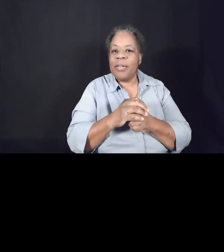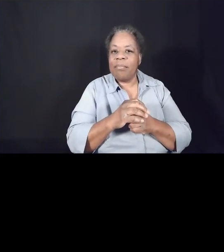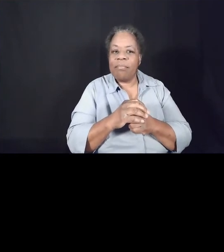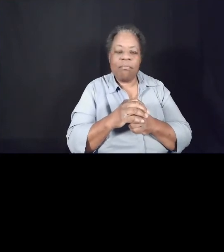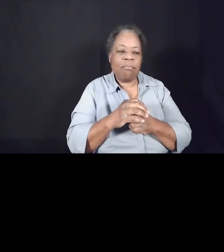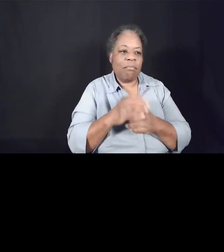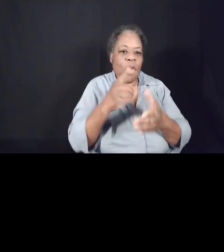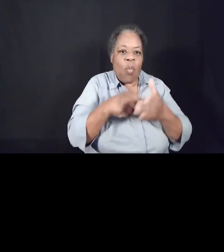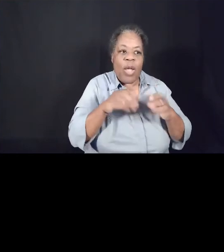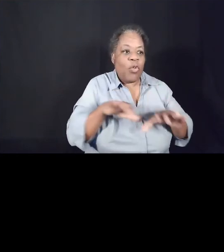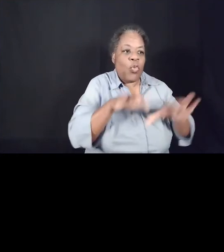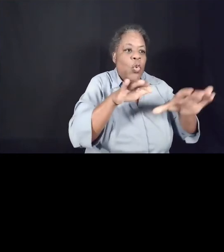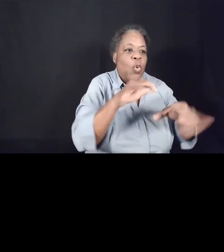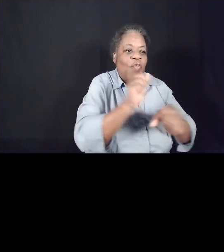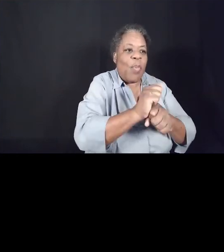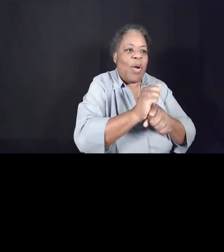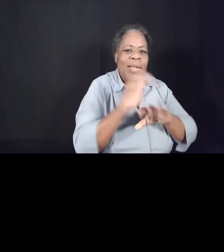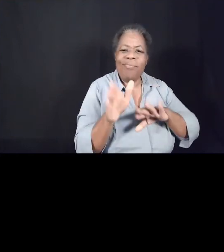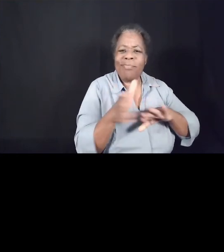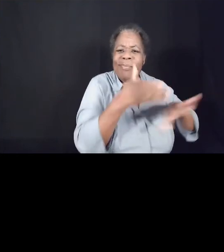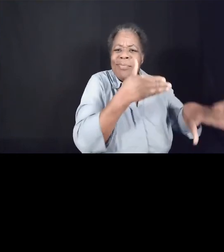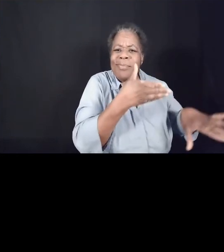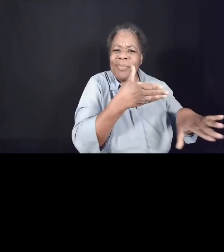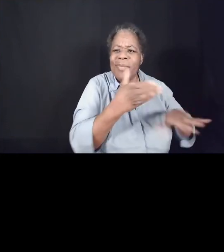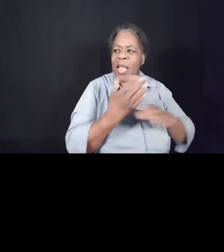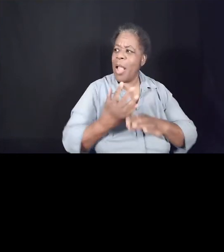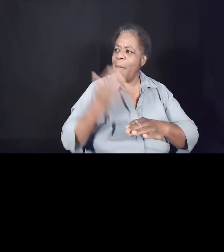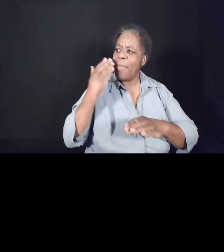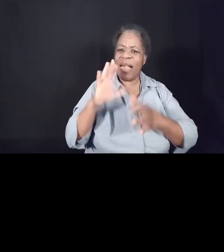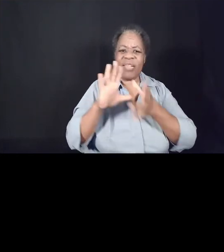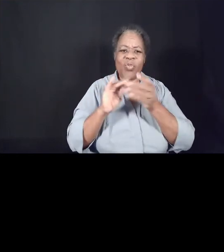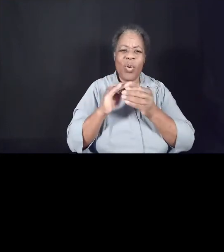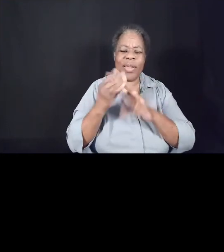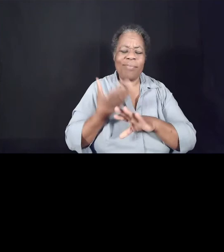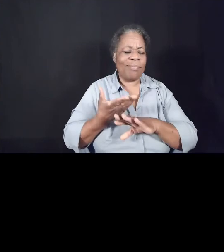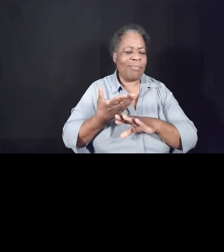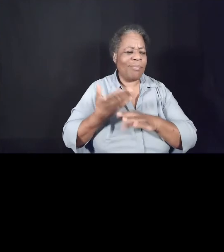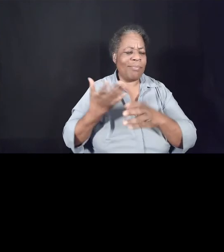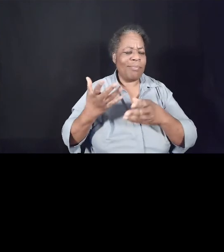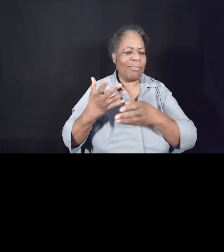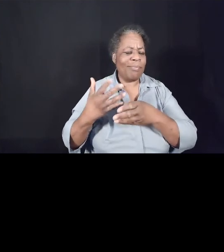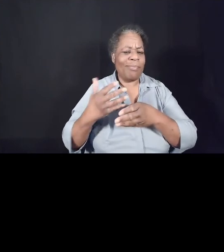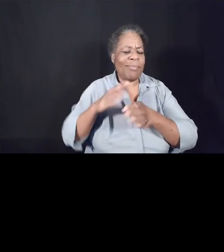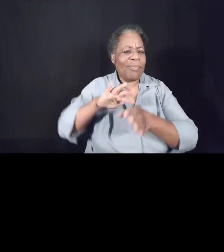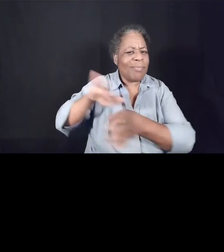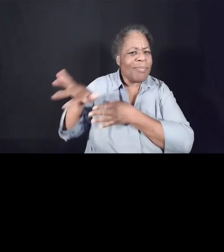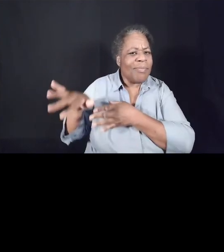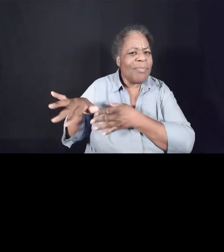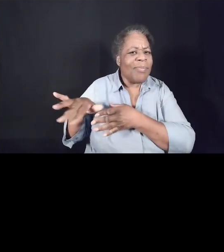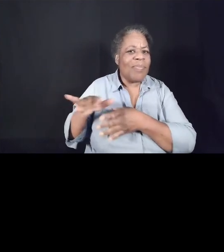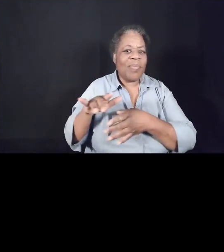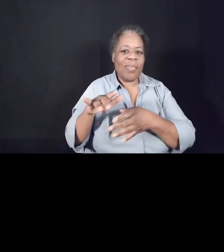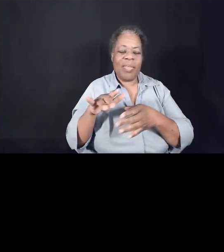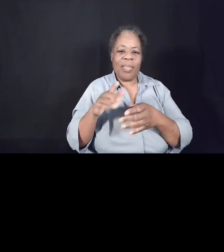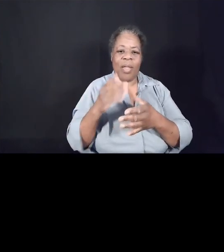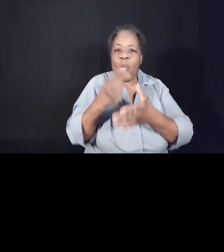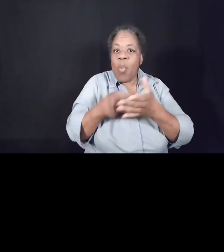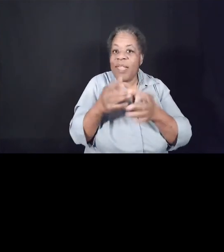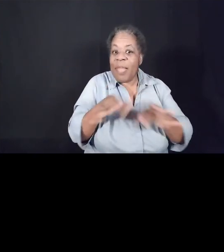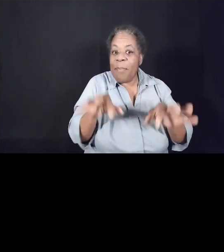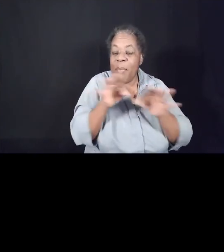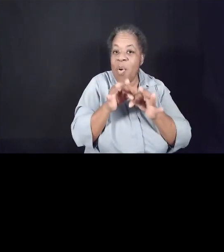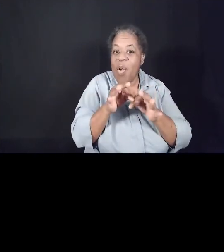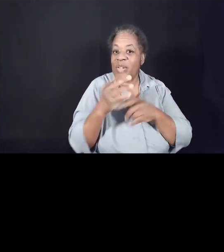People don't really care about your past story. Honestly, what they care about is what you care about with them now.